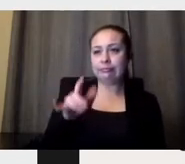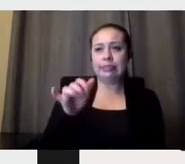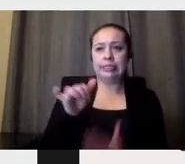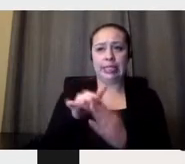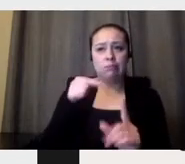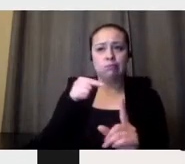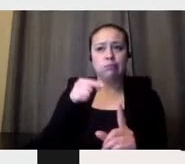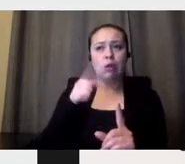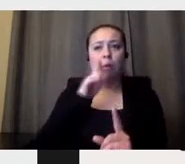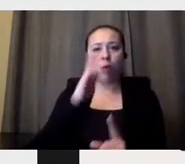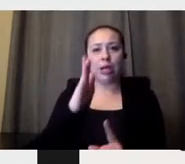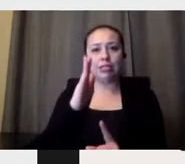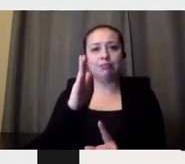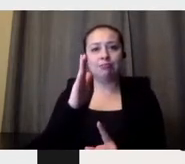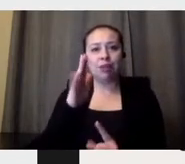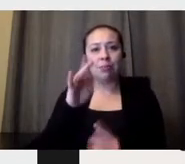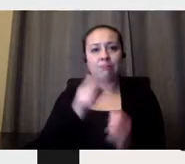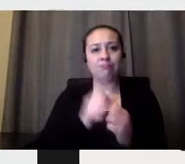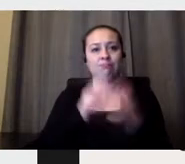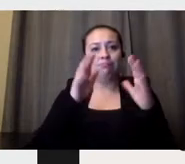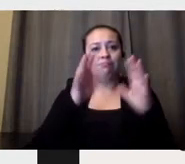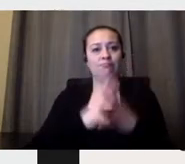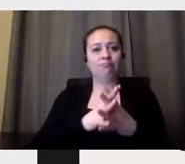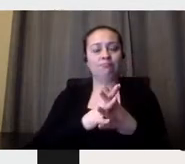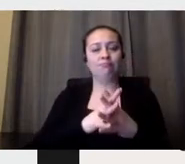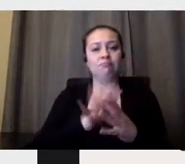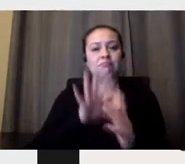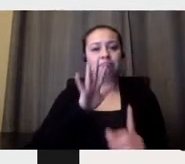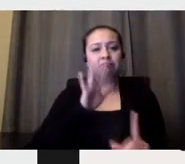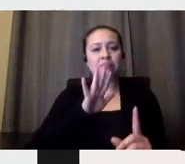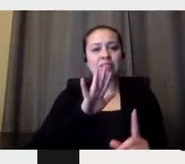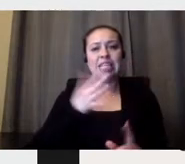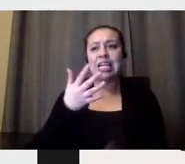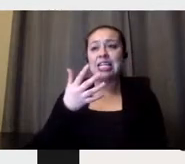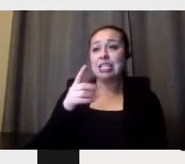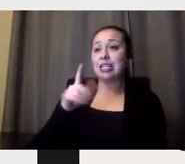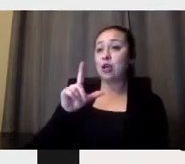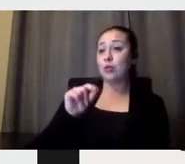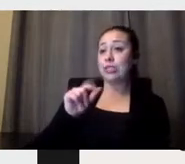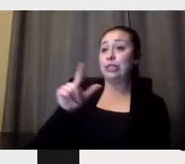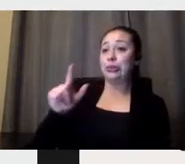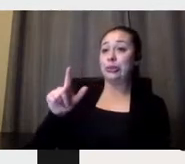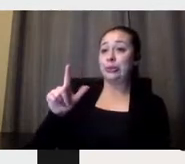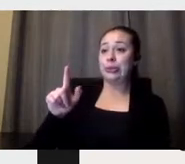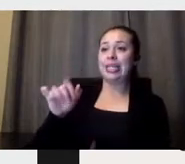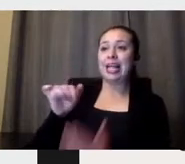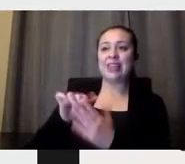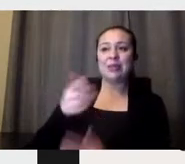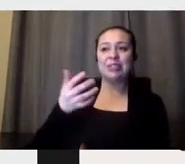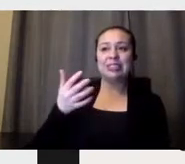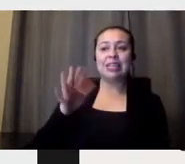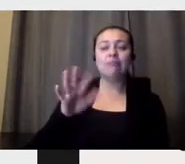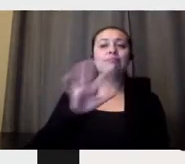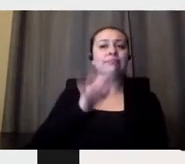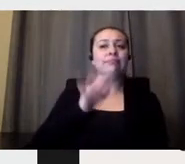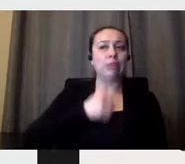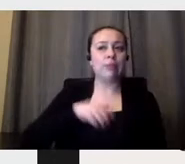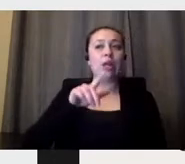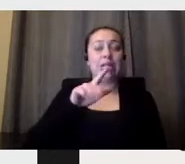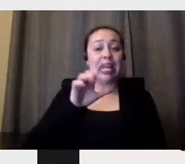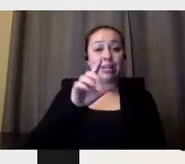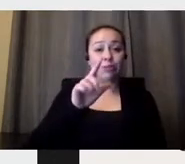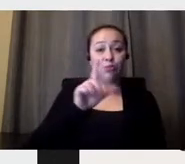was his 19th anniversary. And this idea was shared with Josh.